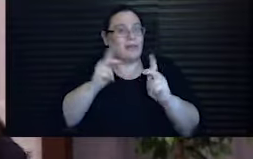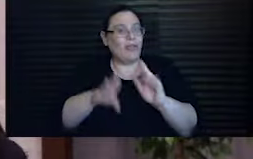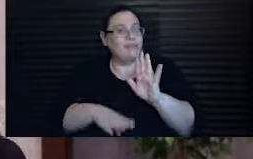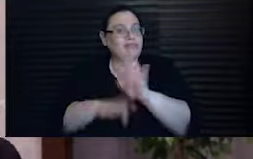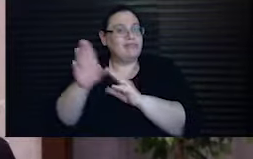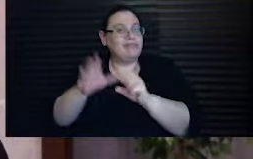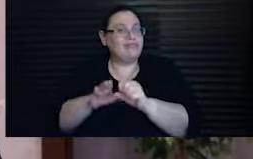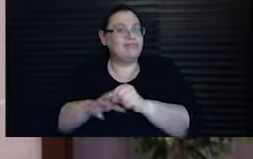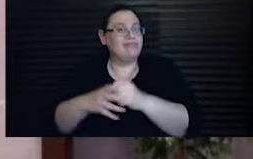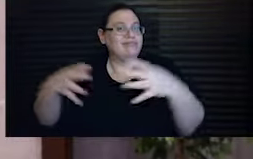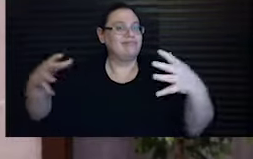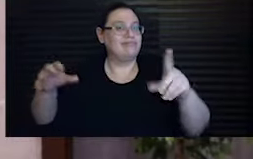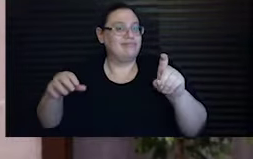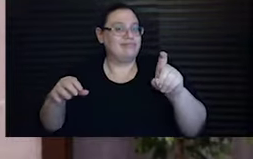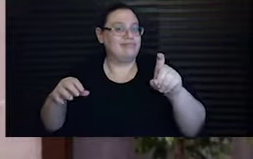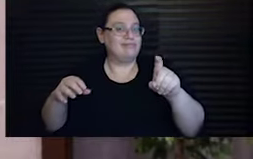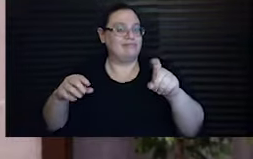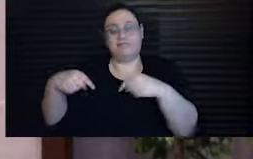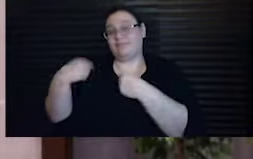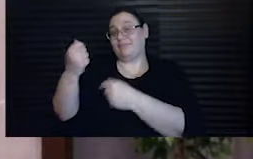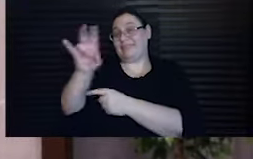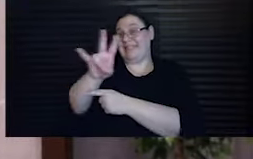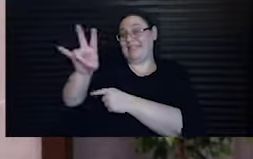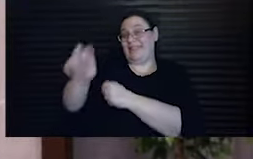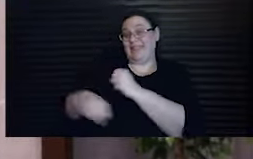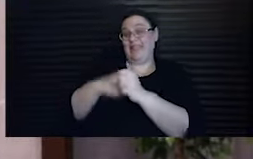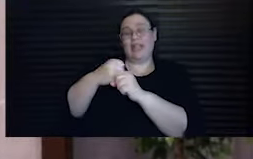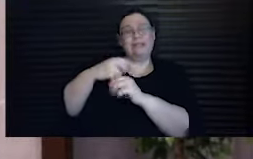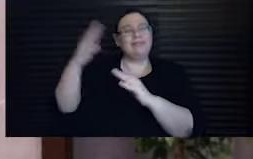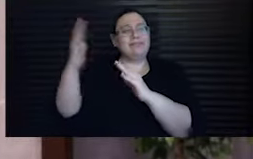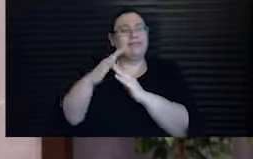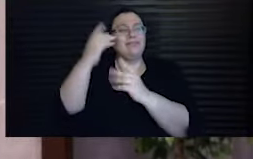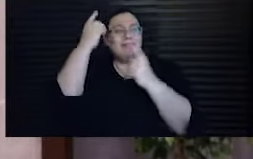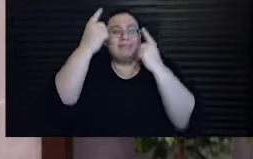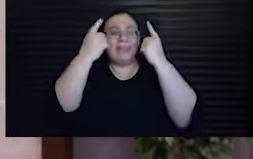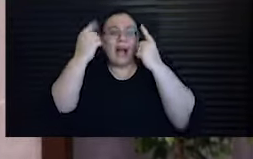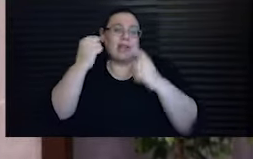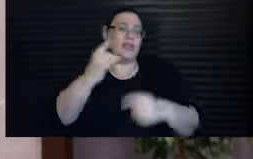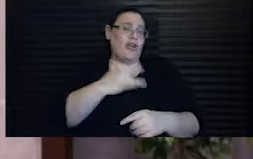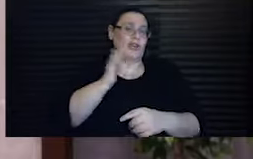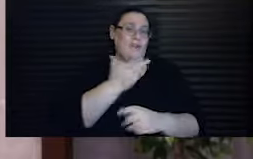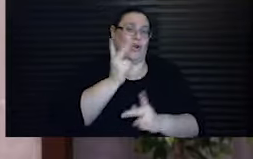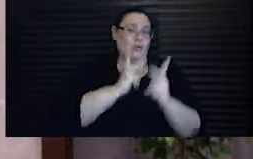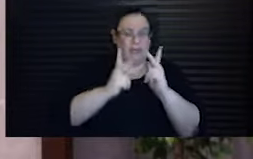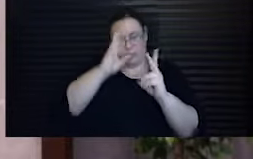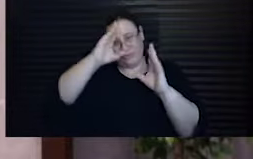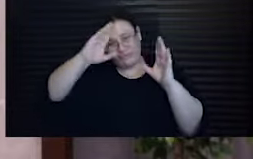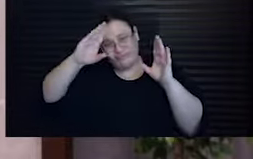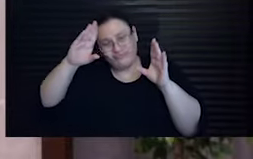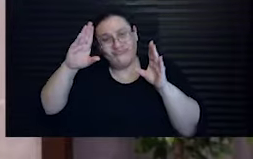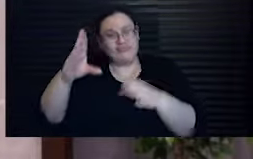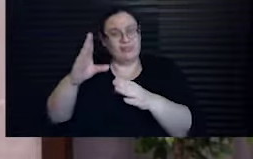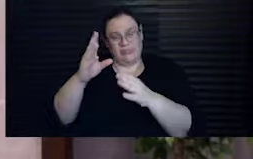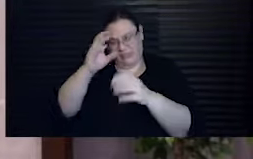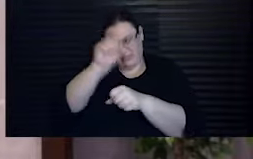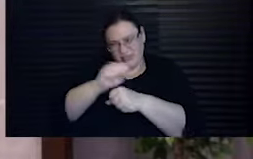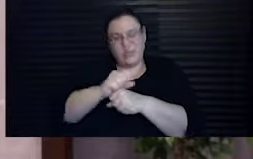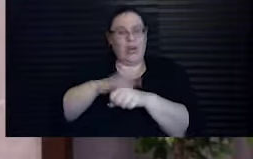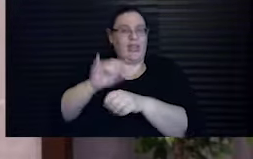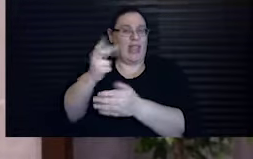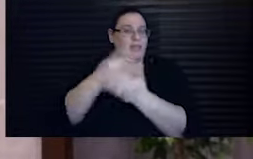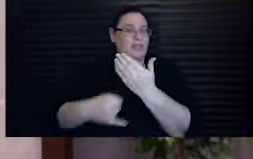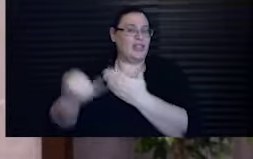Over the last 77 years, the greatest minds and hearts of our people have devoted themselves to that project.